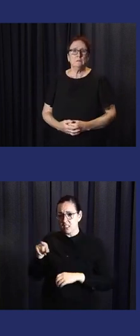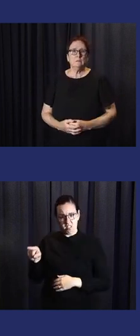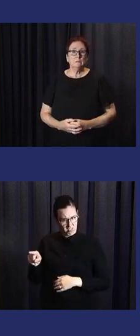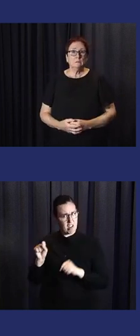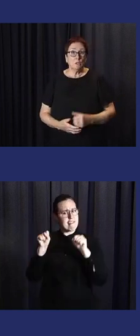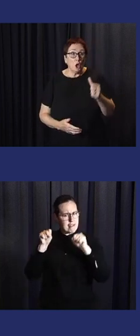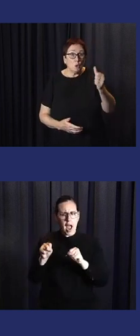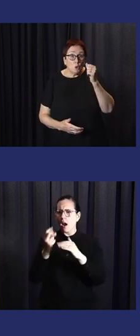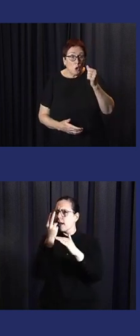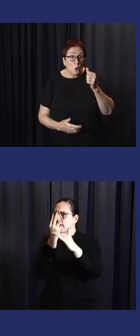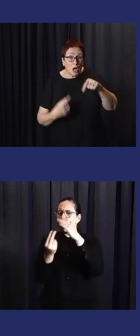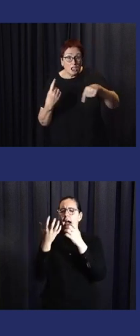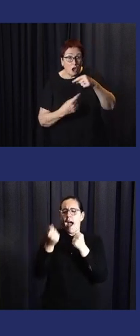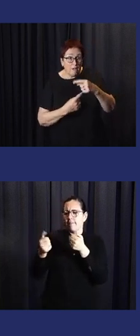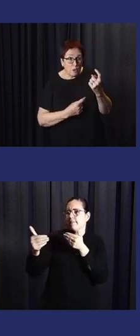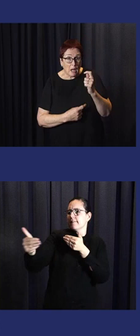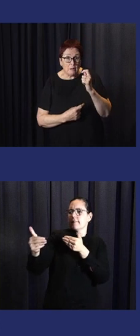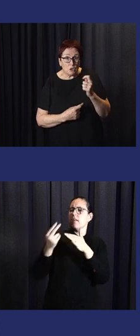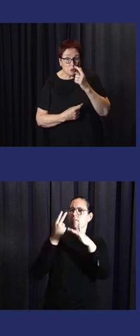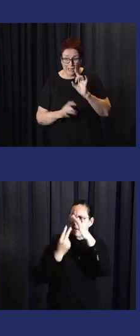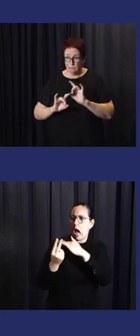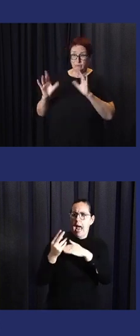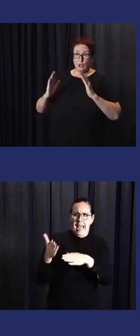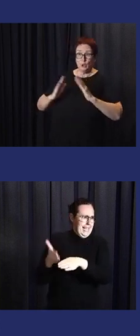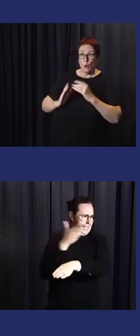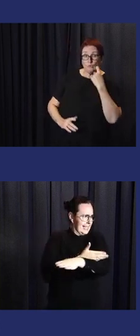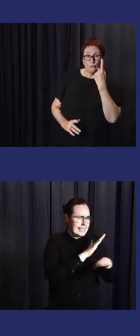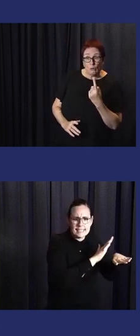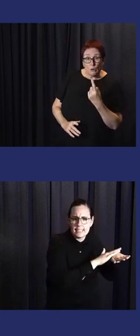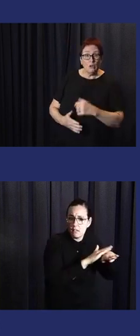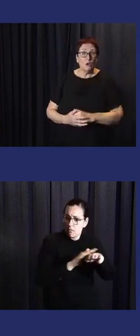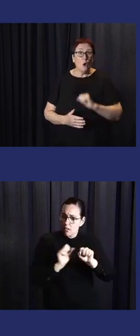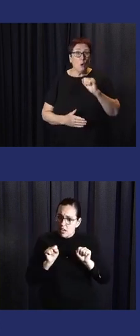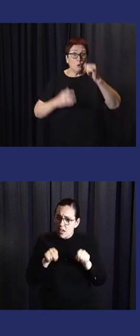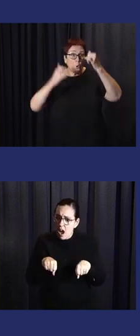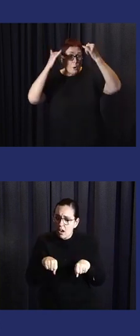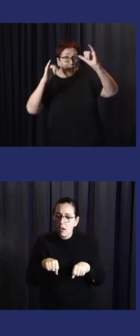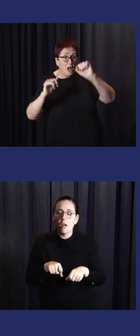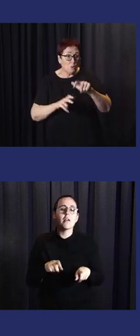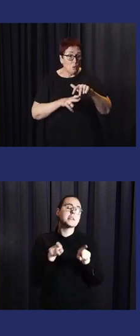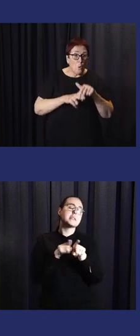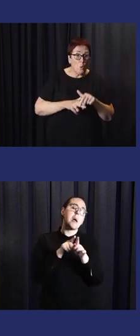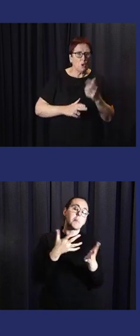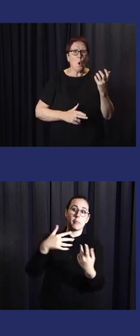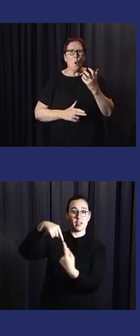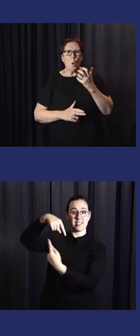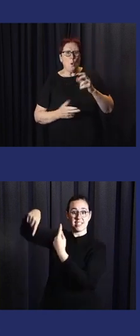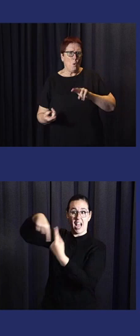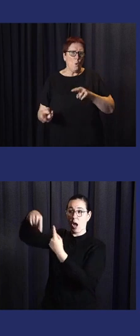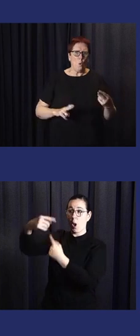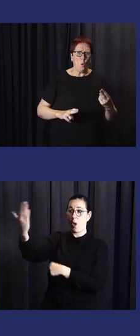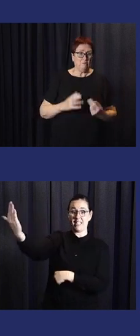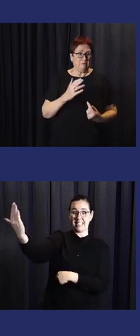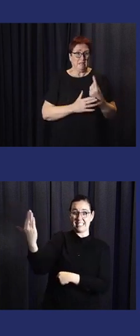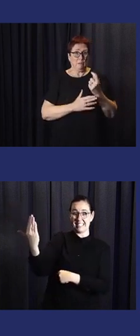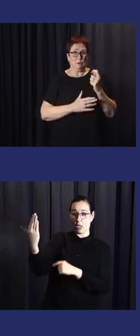to better predict these events and better prepare vulnerable communities. What if you could know in advance that a typhoon might cause destruction to